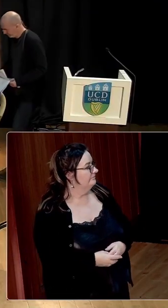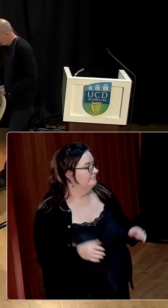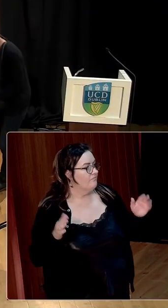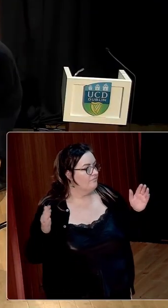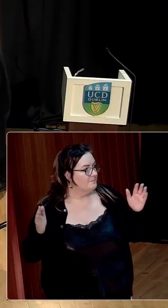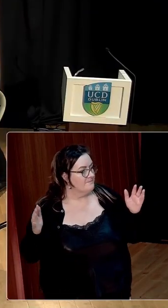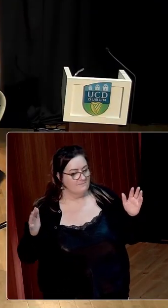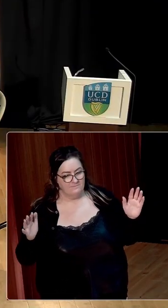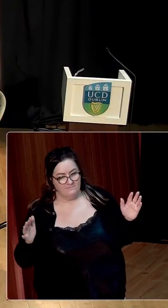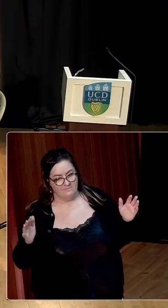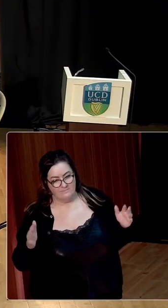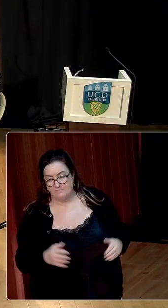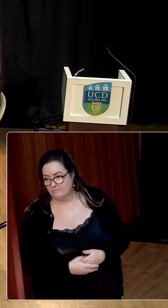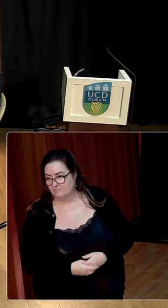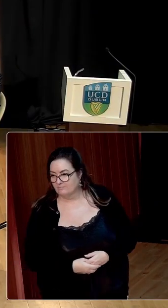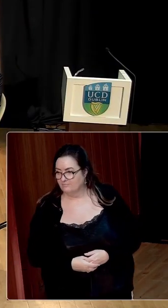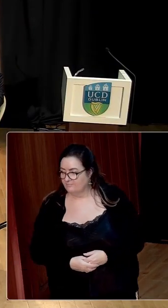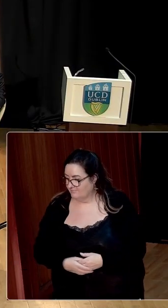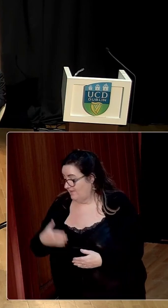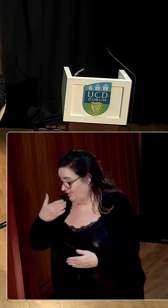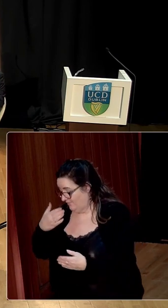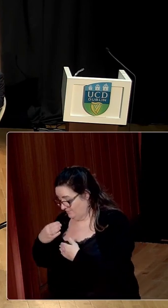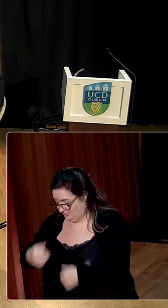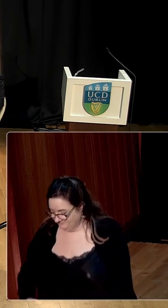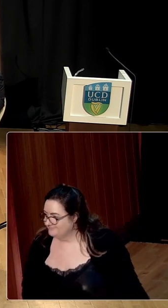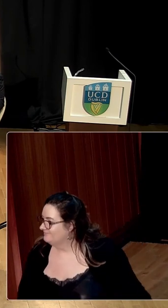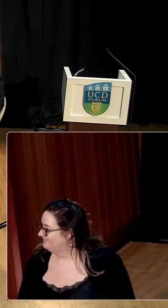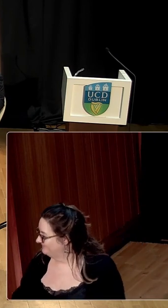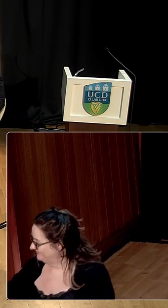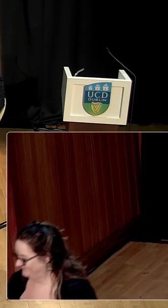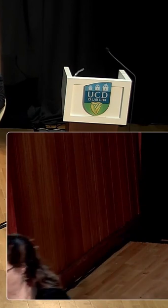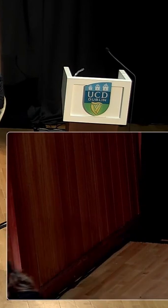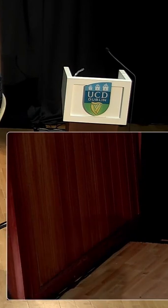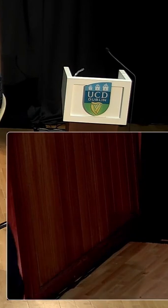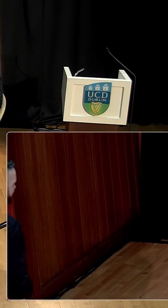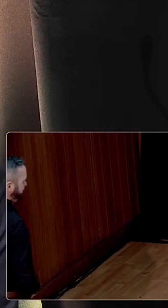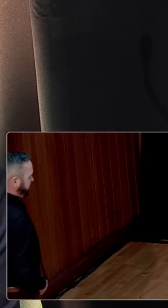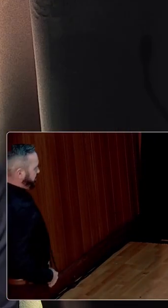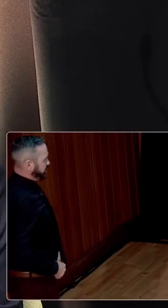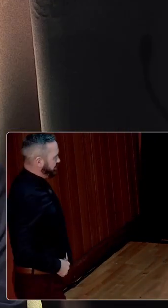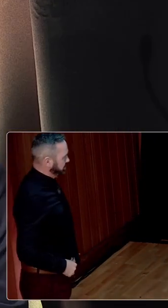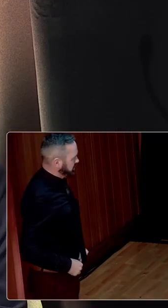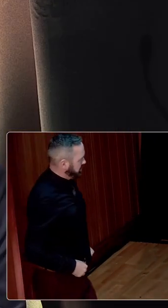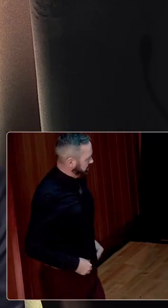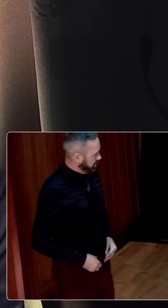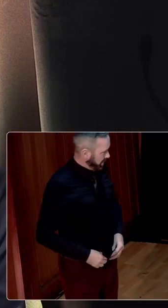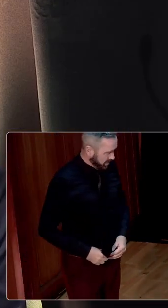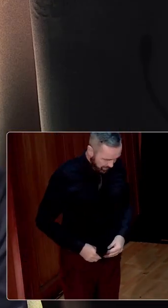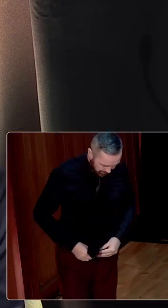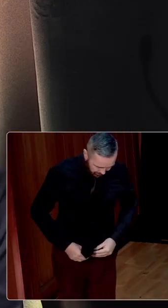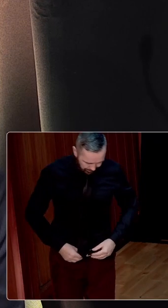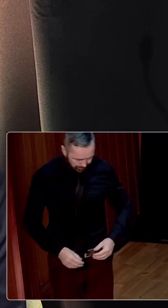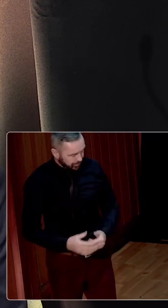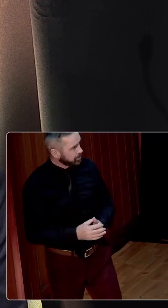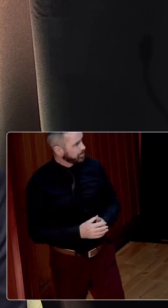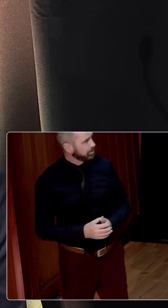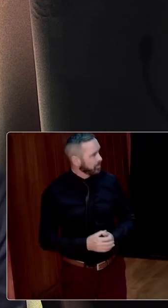very